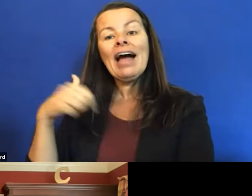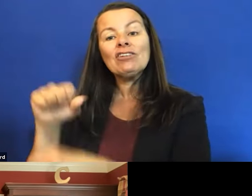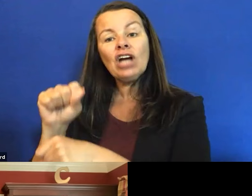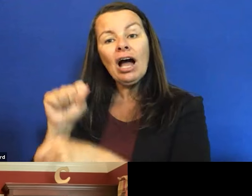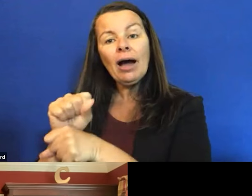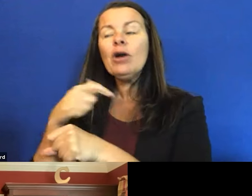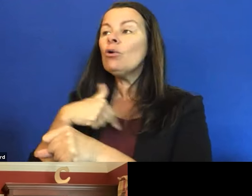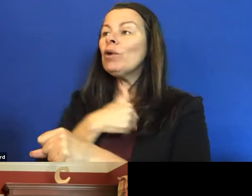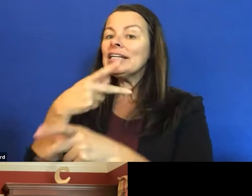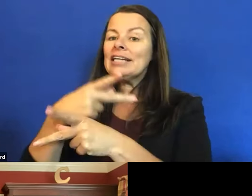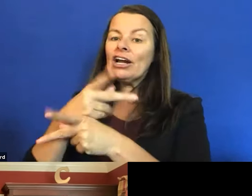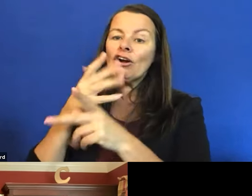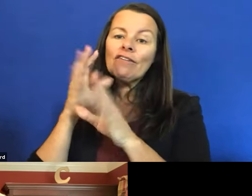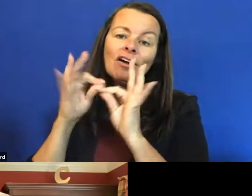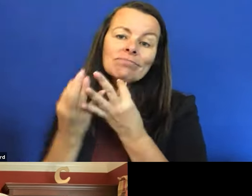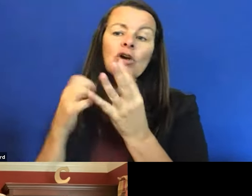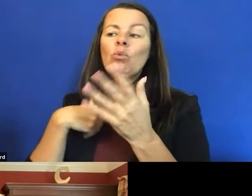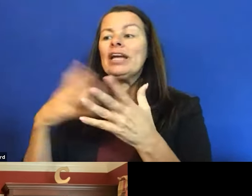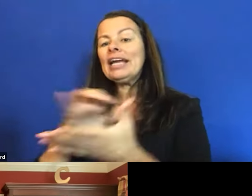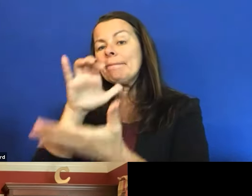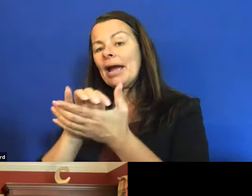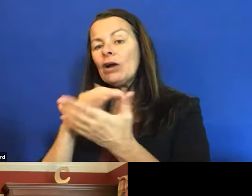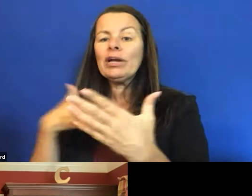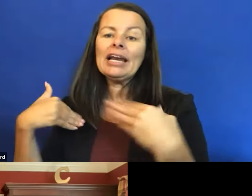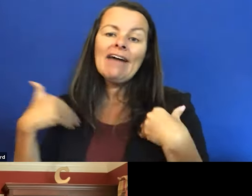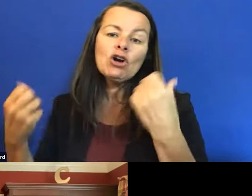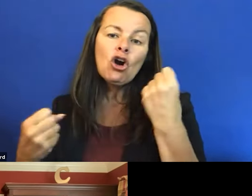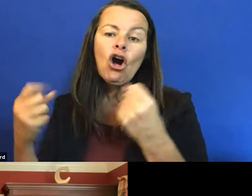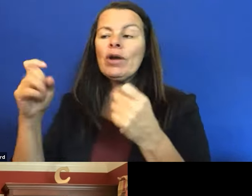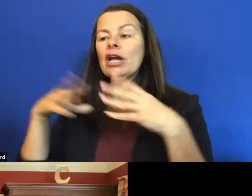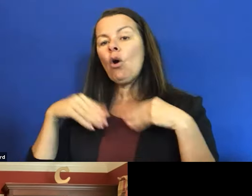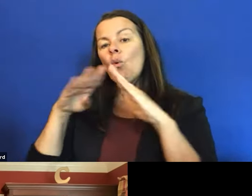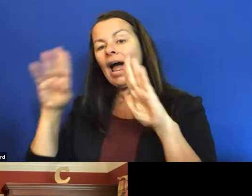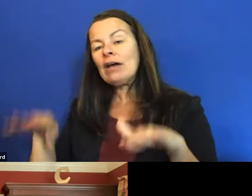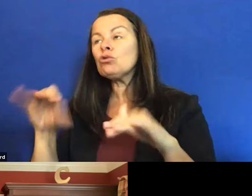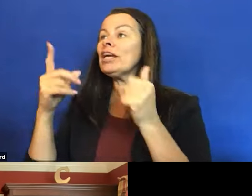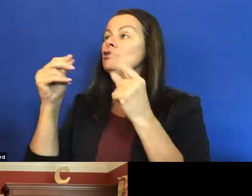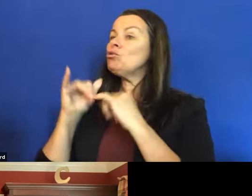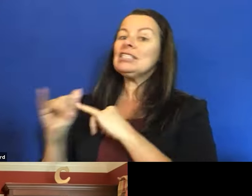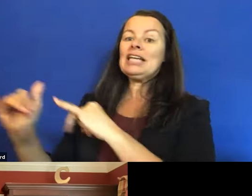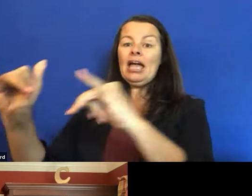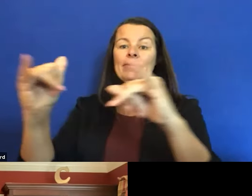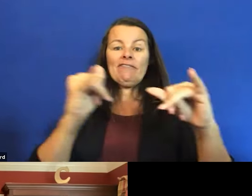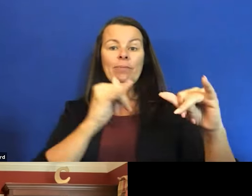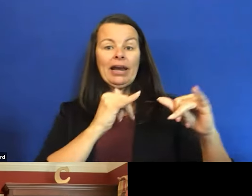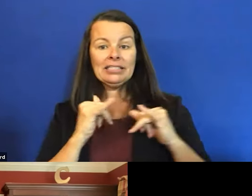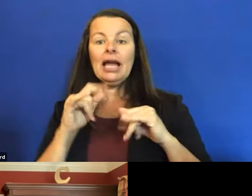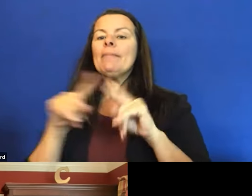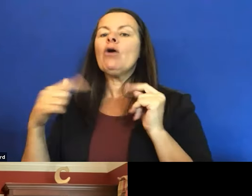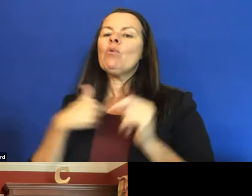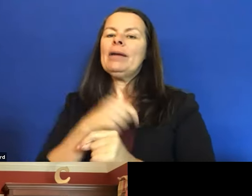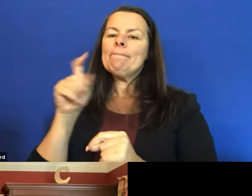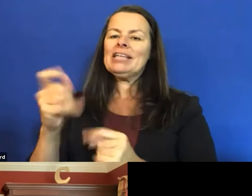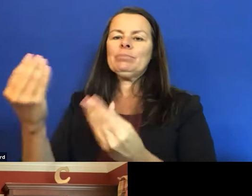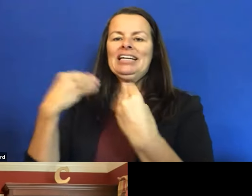our loved ones. We can get married. We can own a car. We can own a house. We can do everything everybody else does. But we have to have that opportunity.